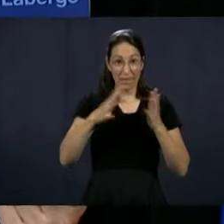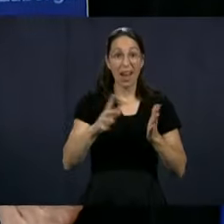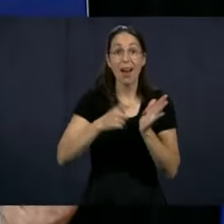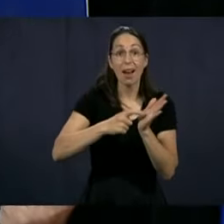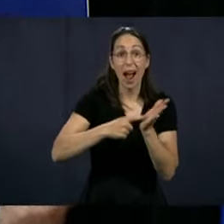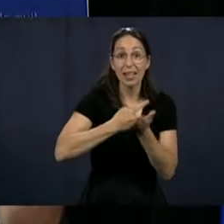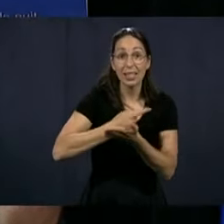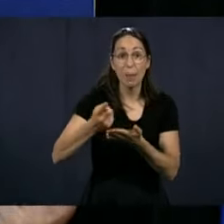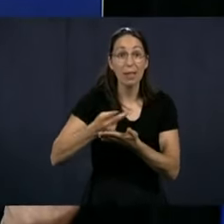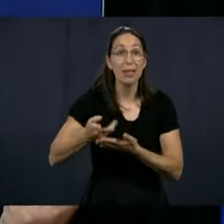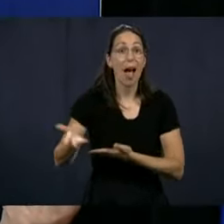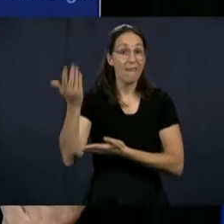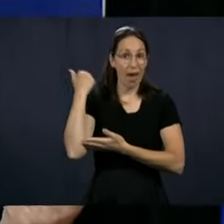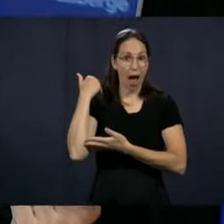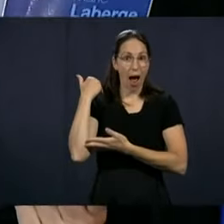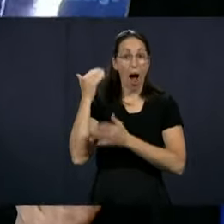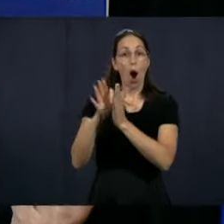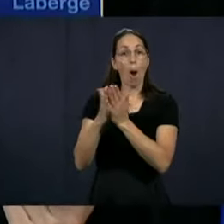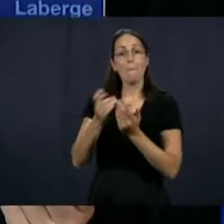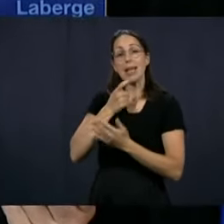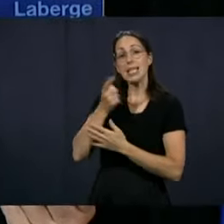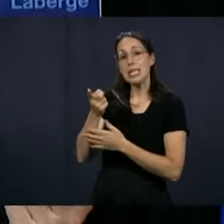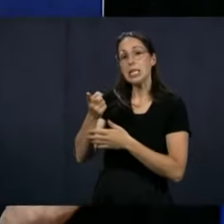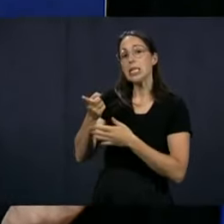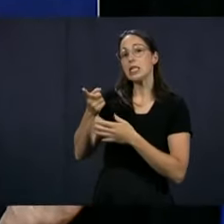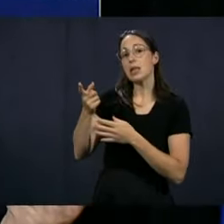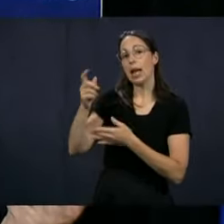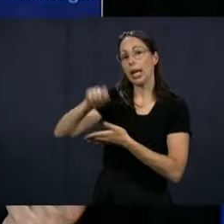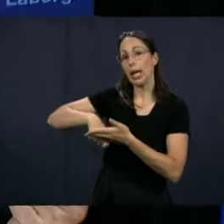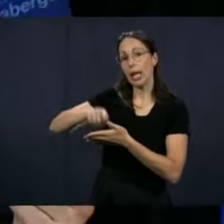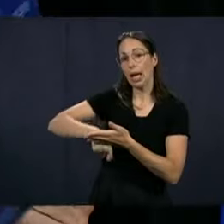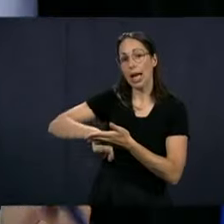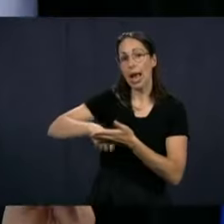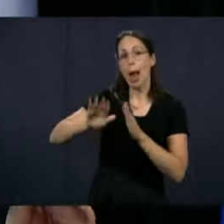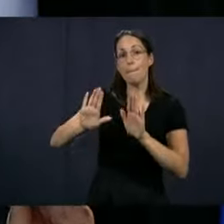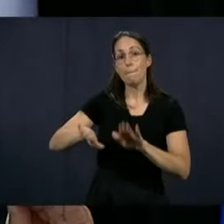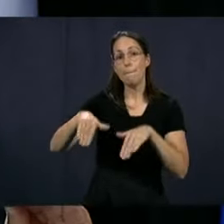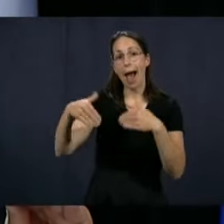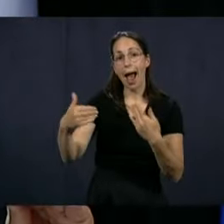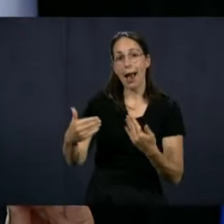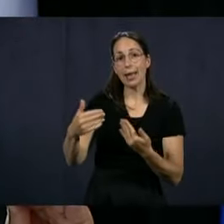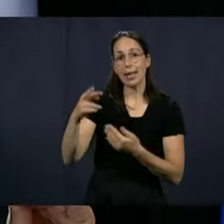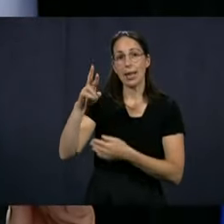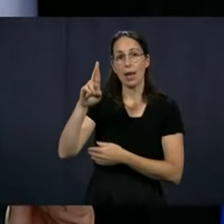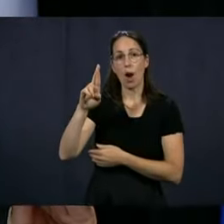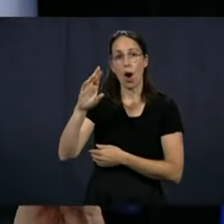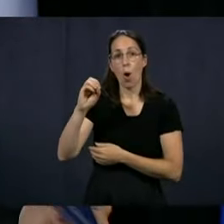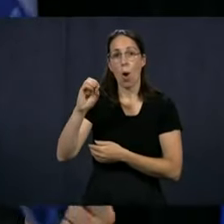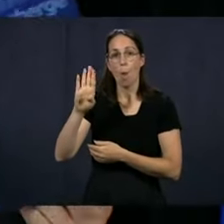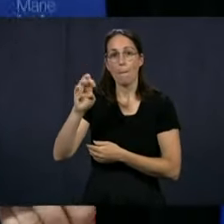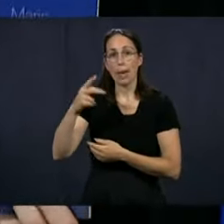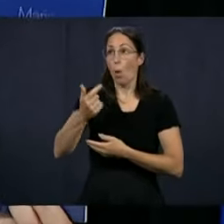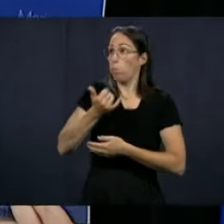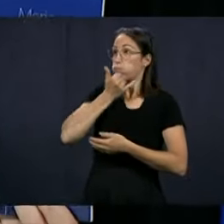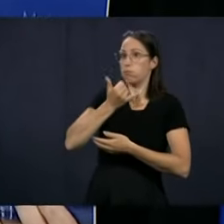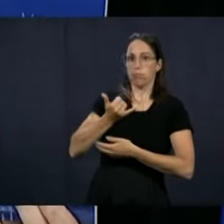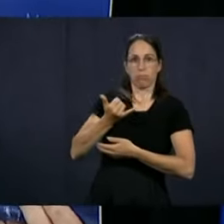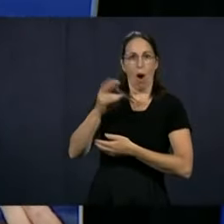a few weeks ago, I read the latest book published by Marie Laberge